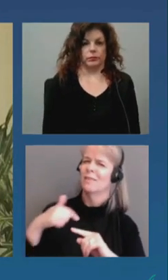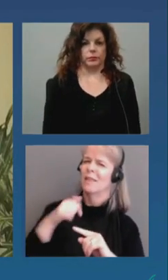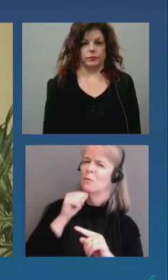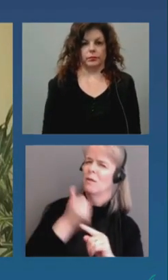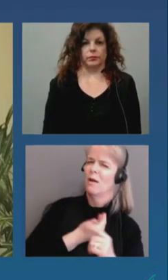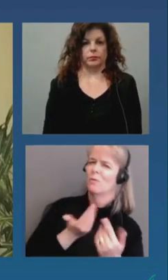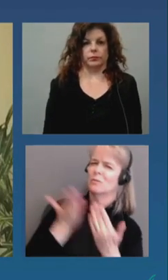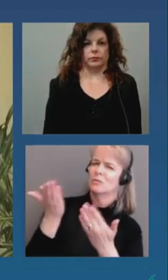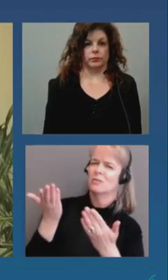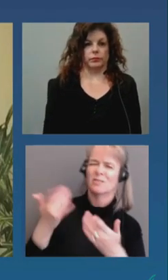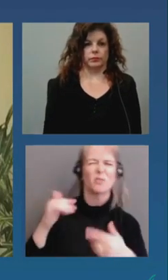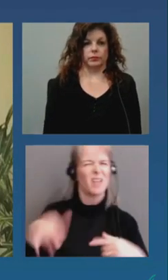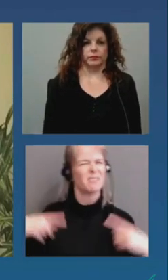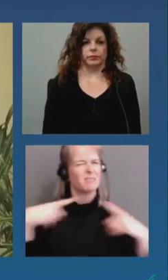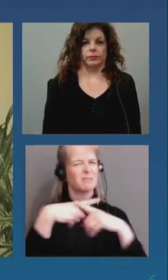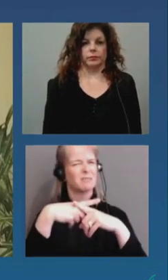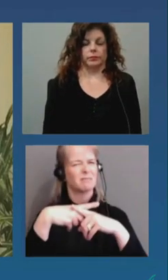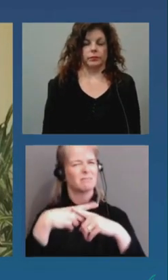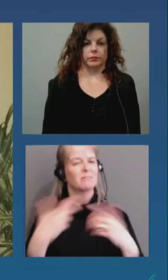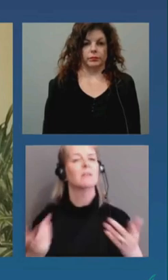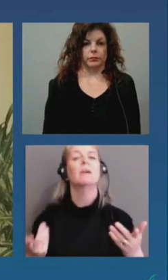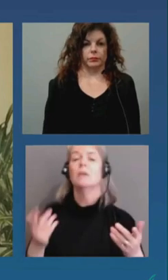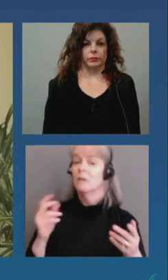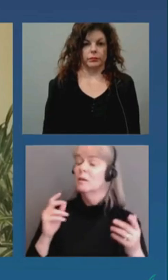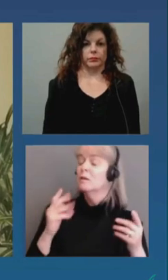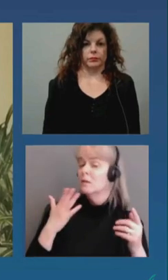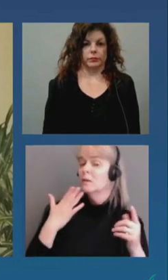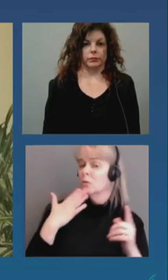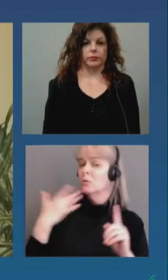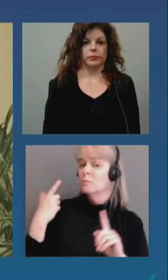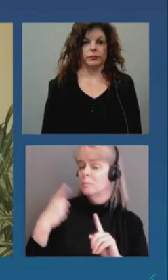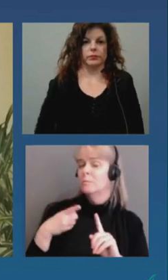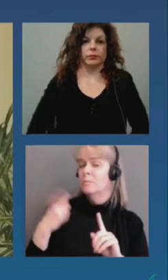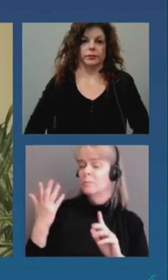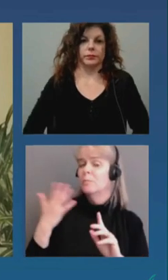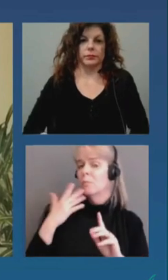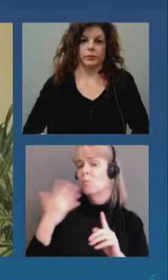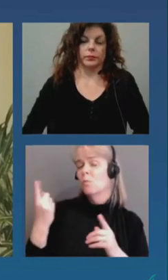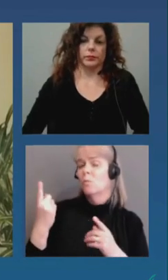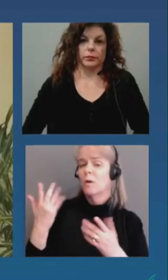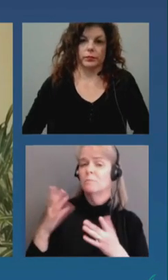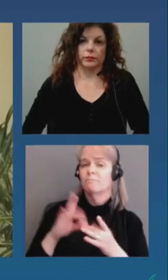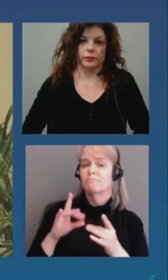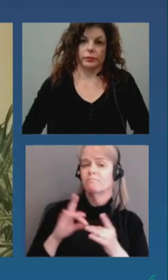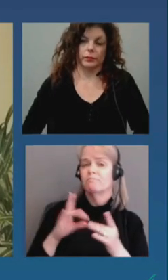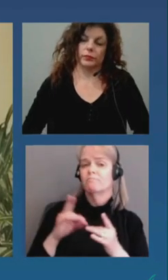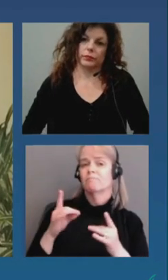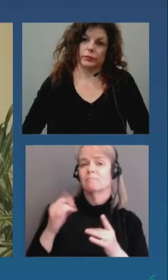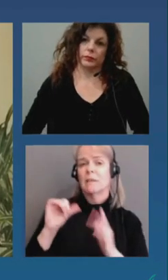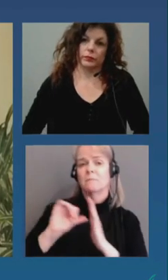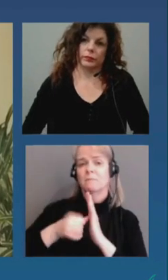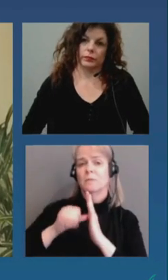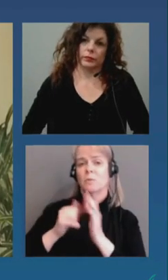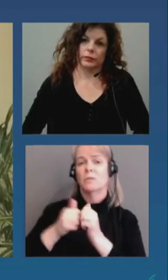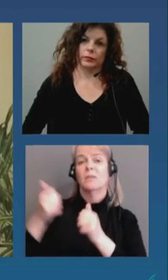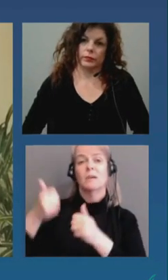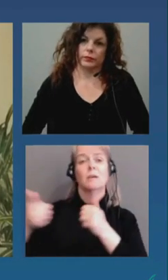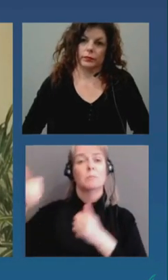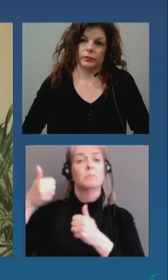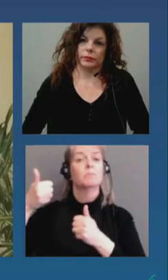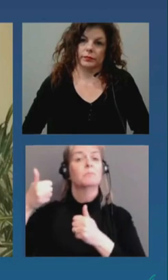uh one of the things that i've stressed with uh with ministers at the provincial level over the last couple of days that i've been speaking to